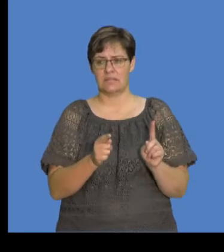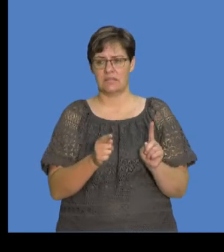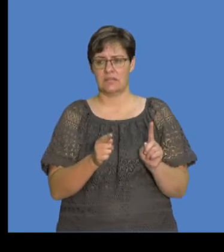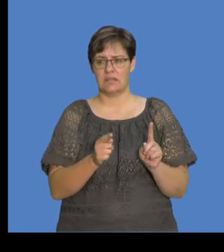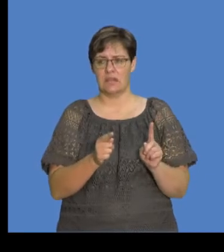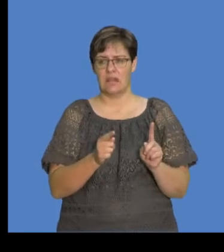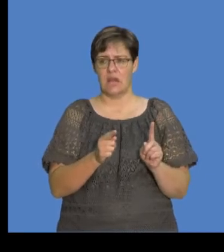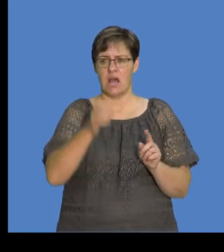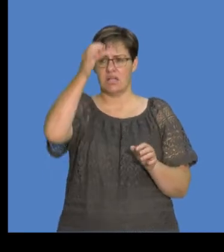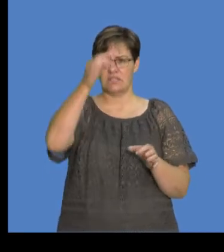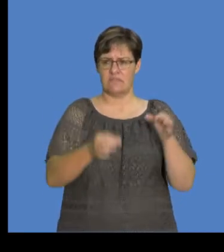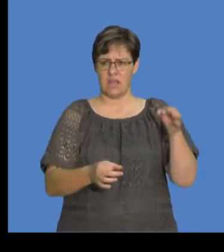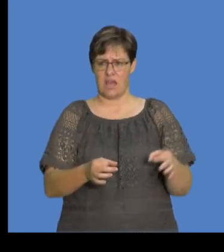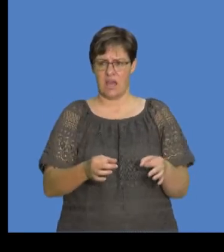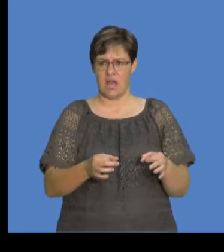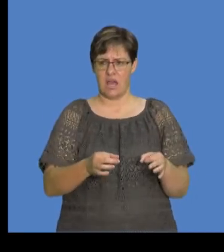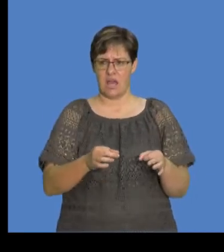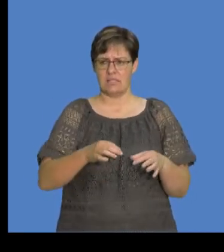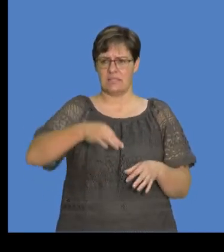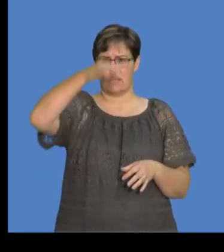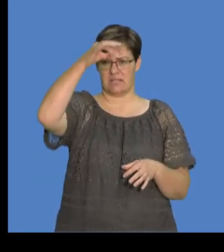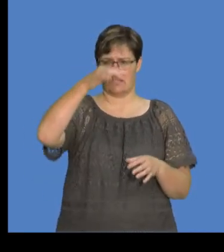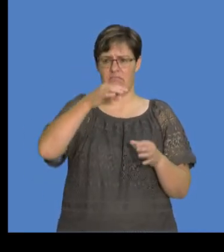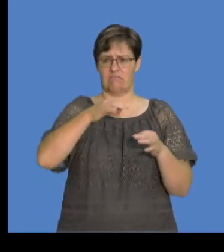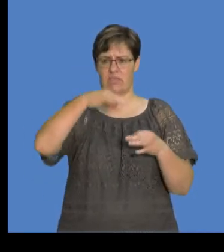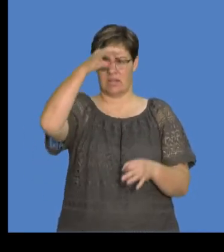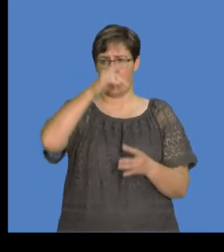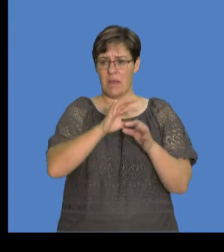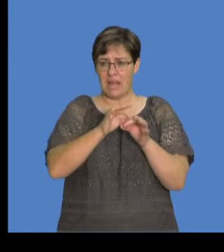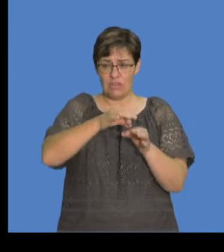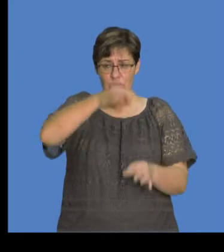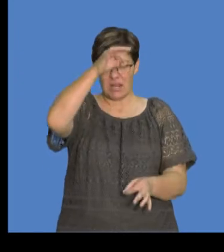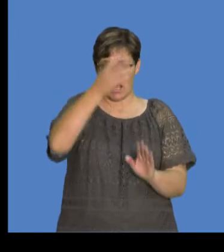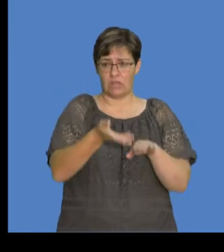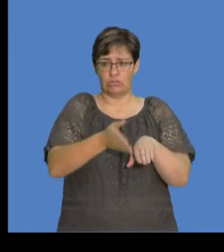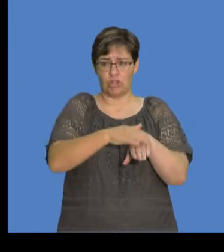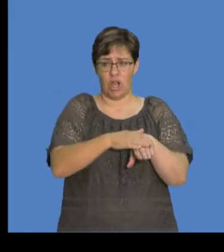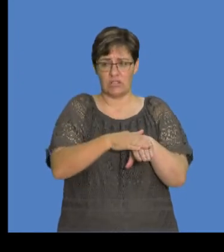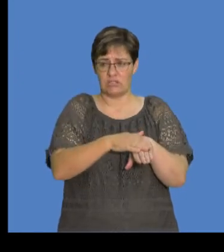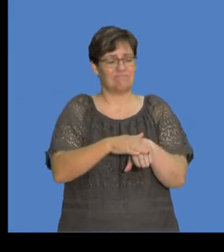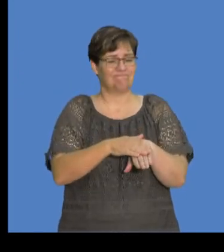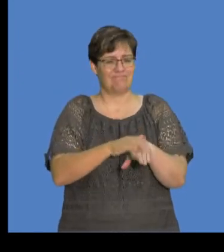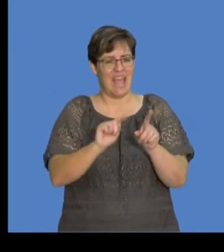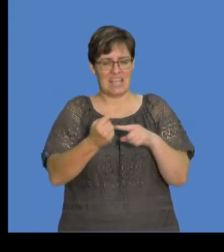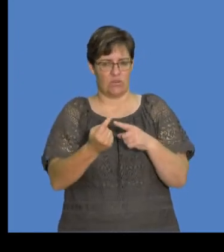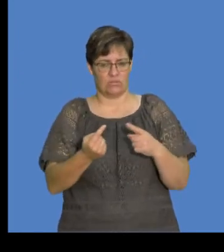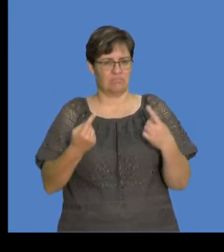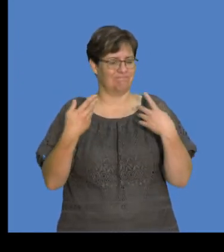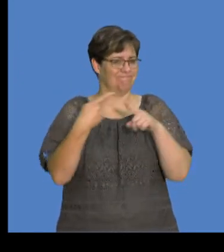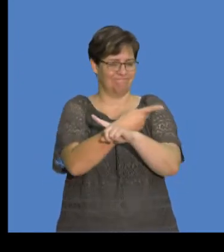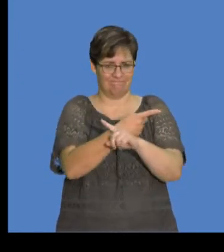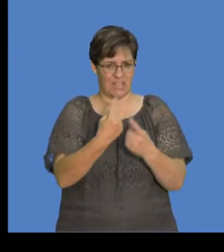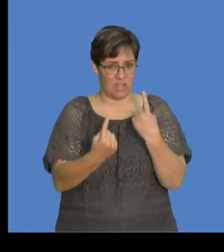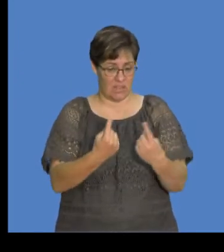be transferred, you know, outside. So the total charge is actually between these two oppositely charged polystrelene